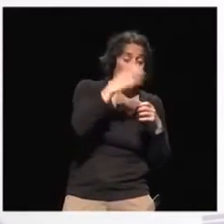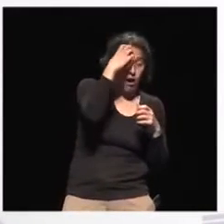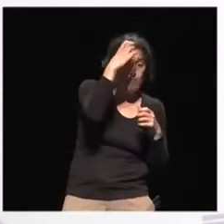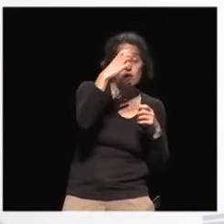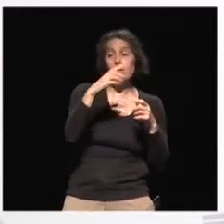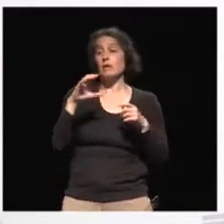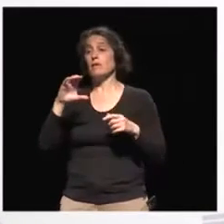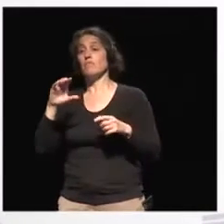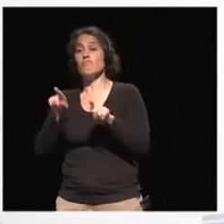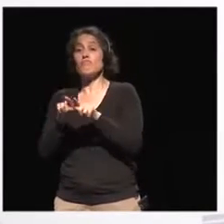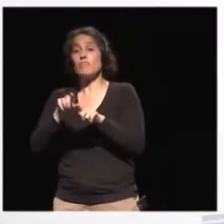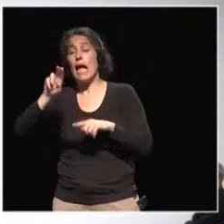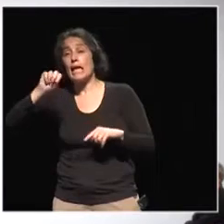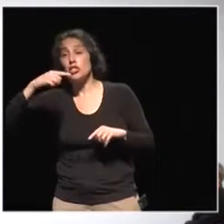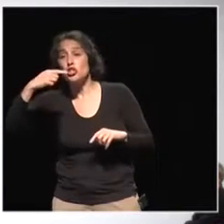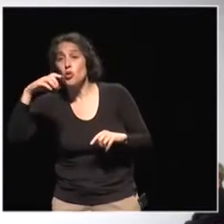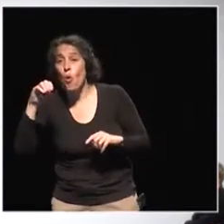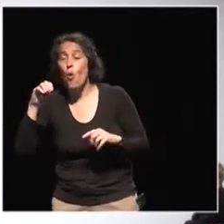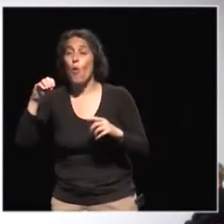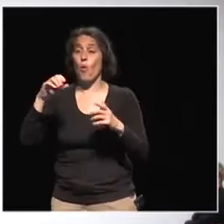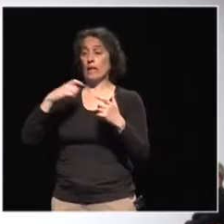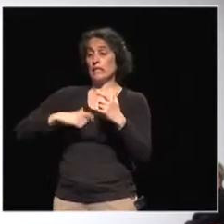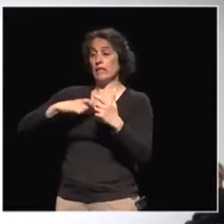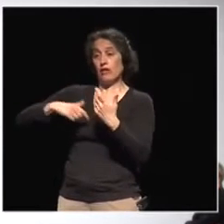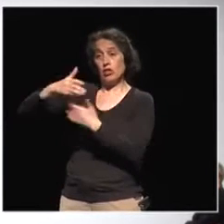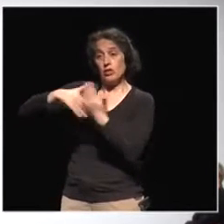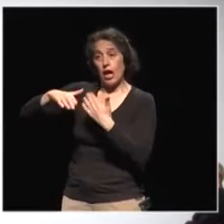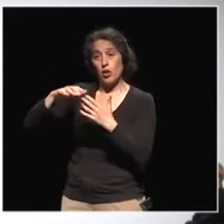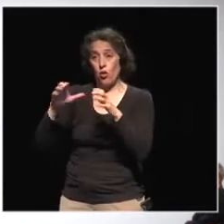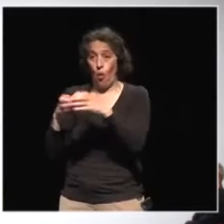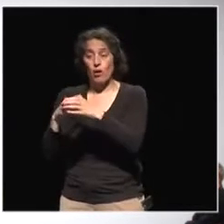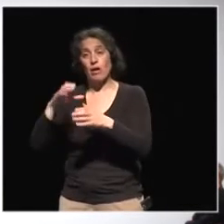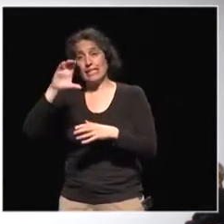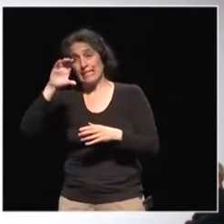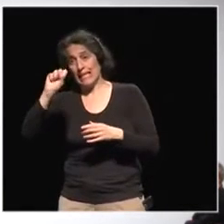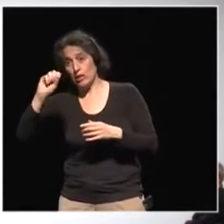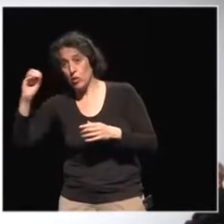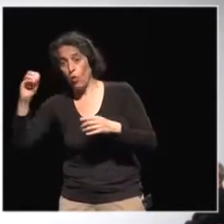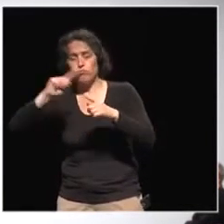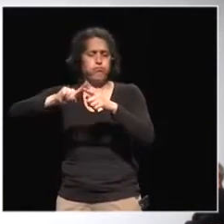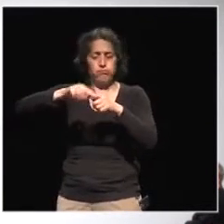organizations to promote global citizenship across the planet. In Georgia,